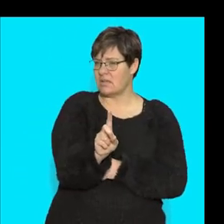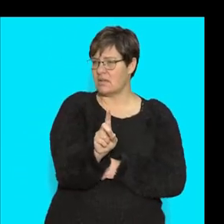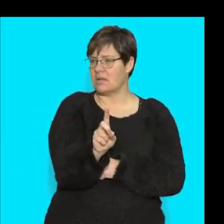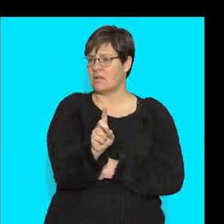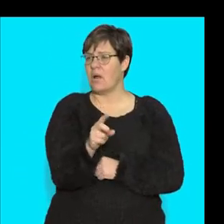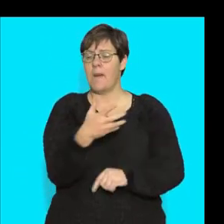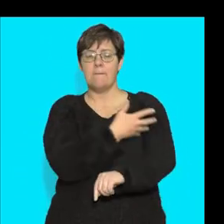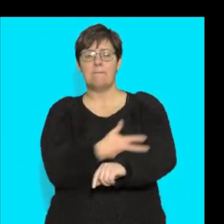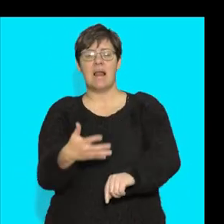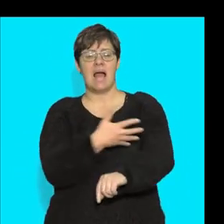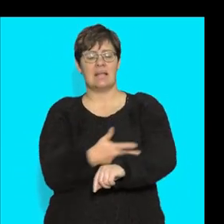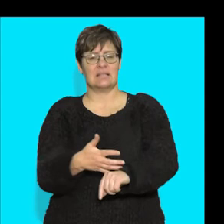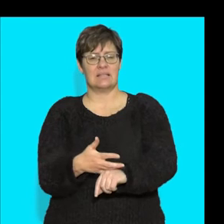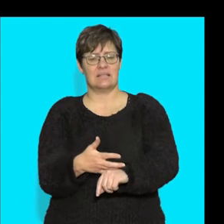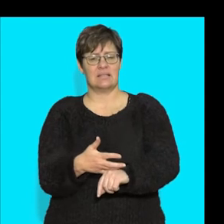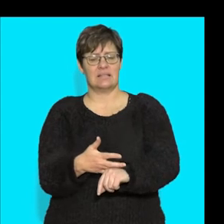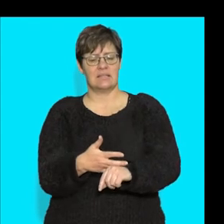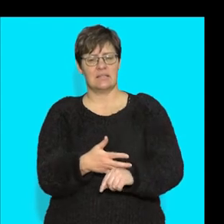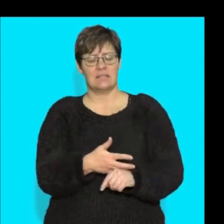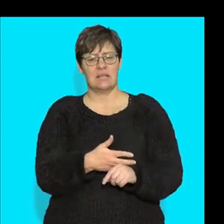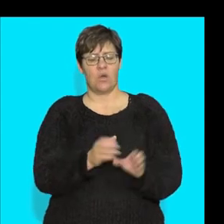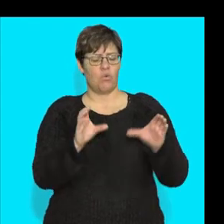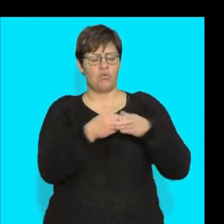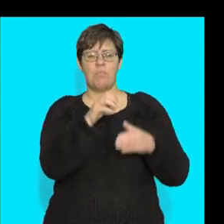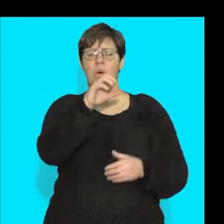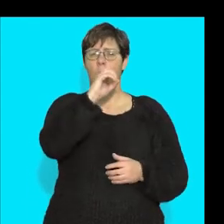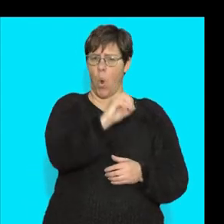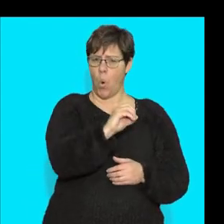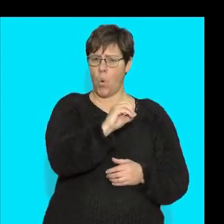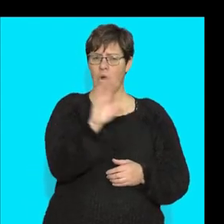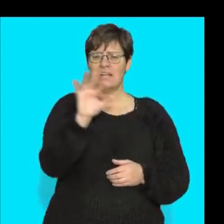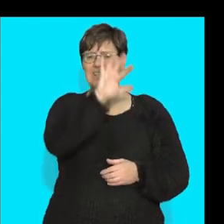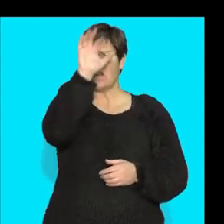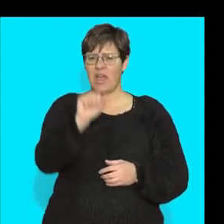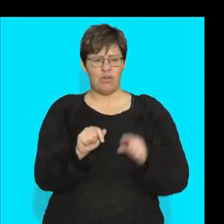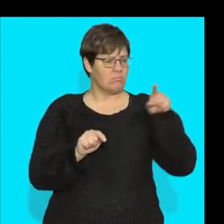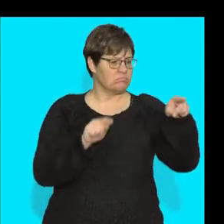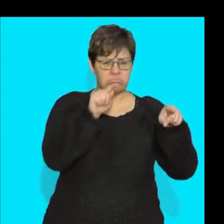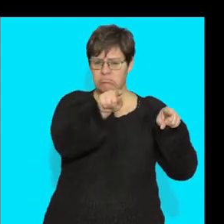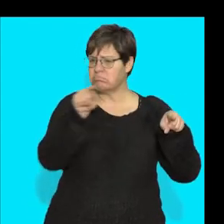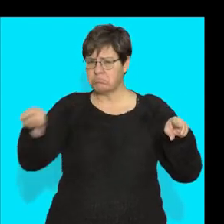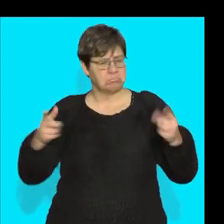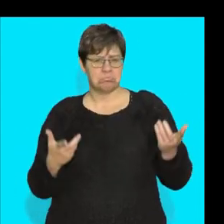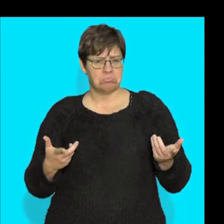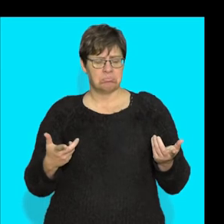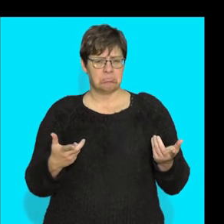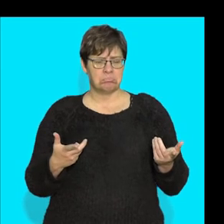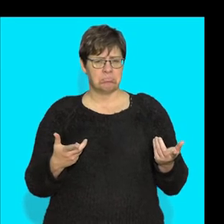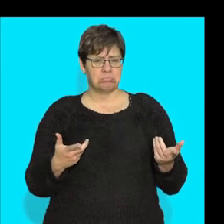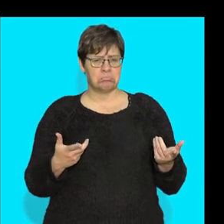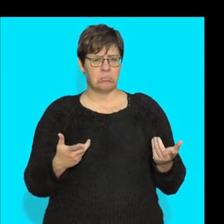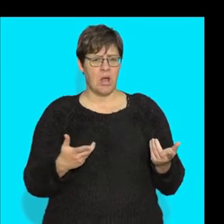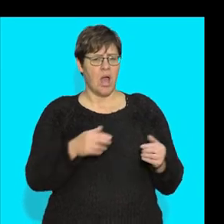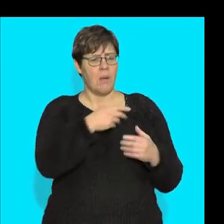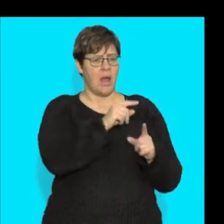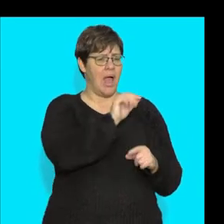of blood type O that faces South Africa in three different blood banks, A, B, and C. Blood from